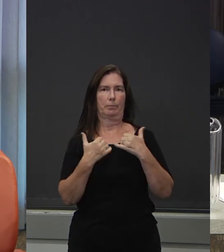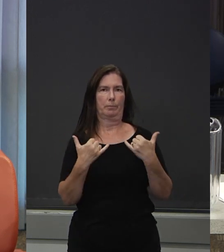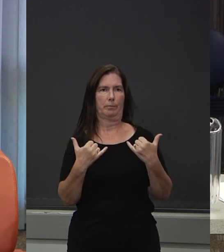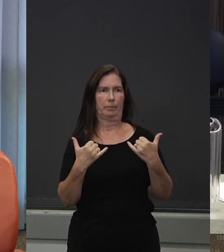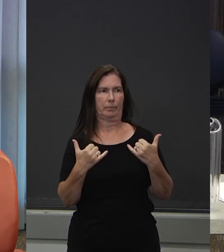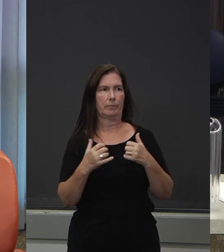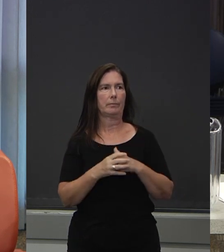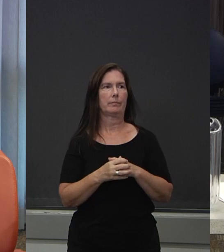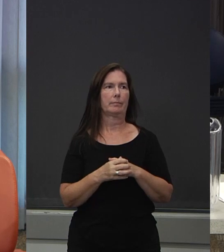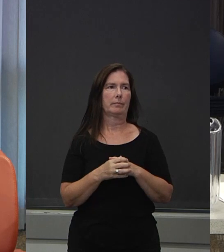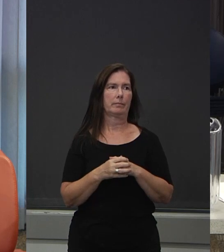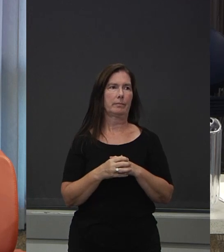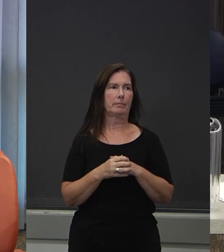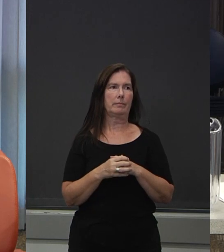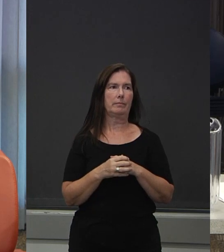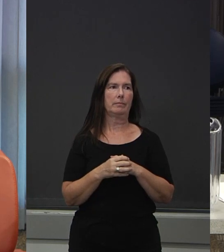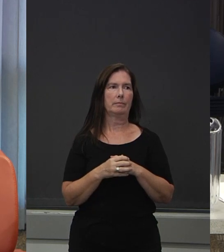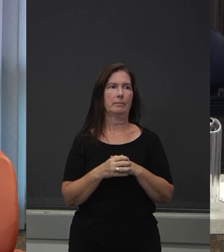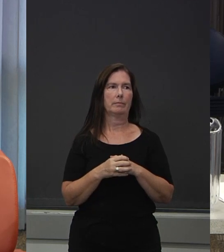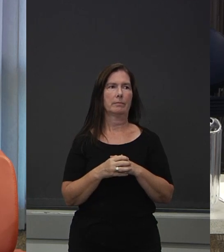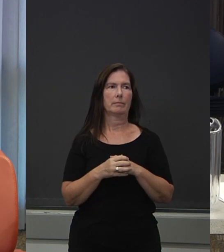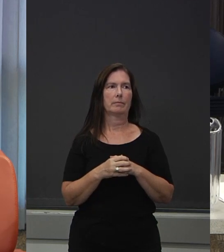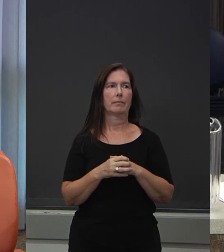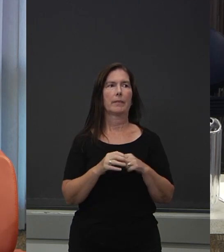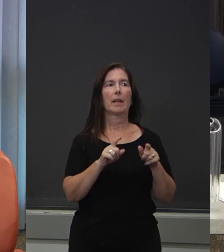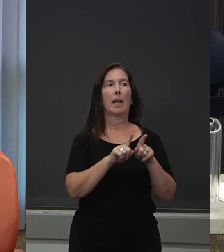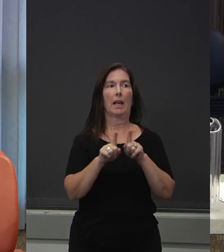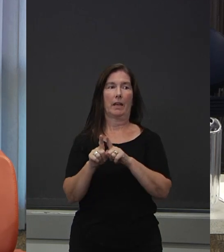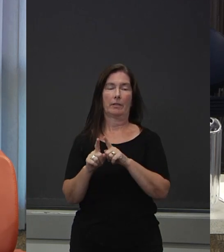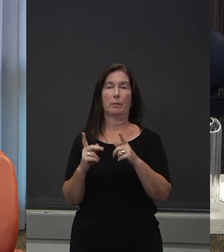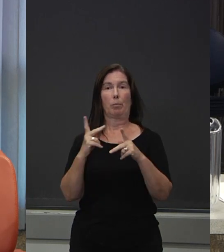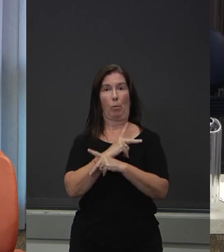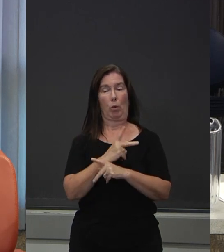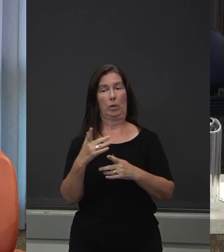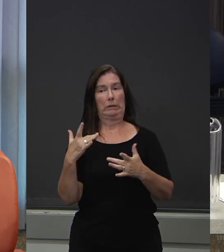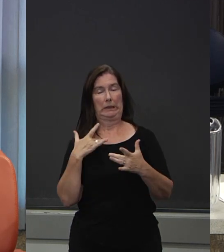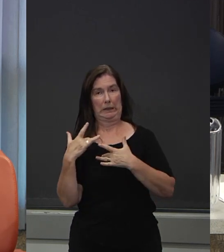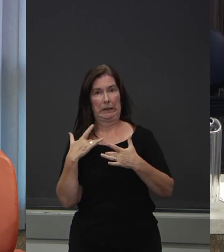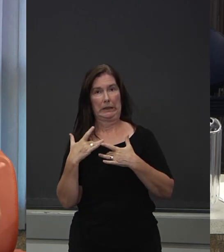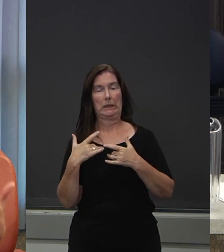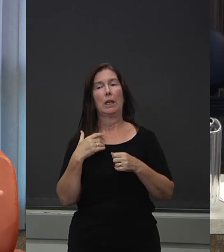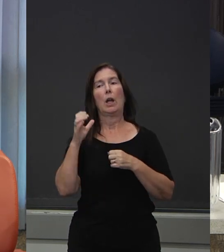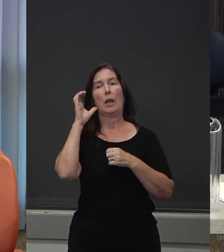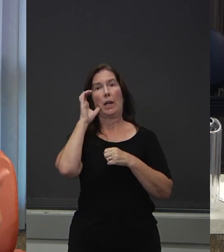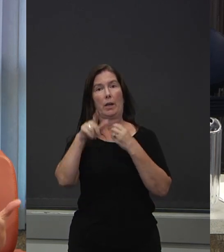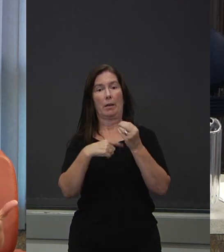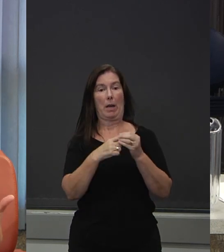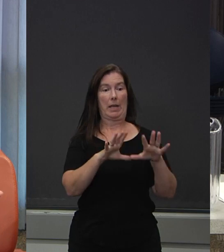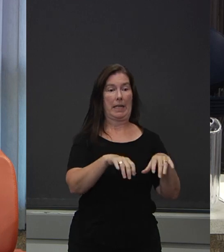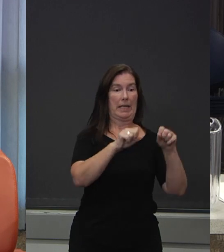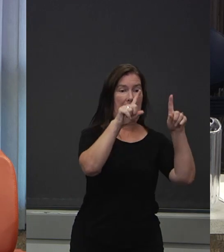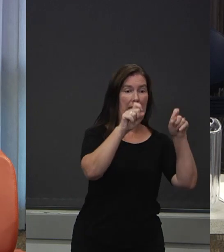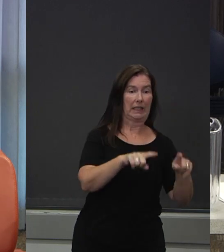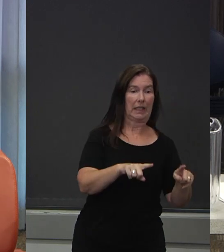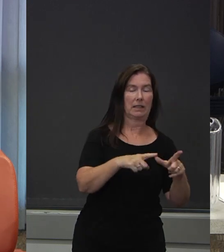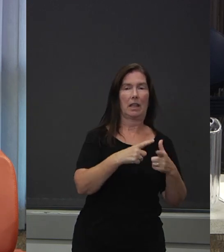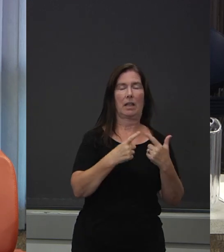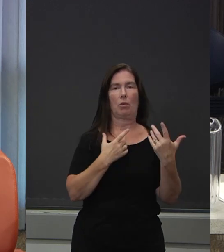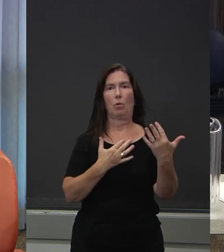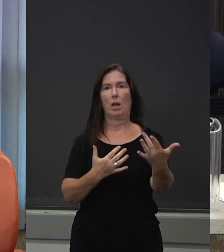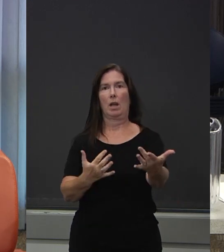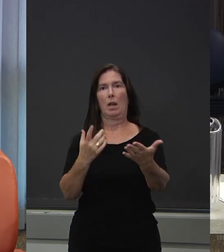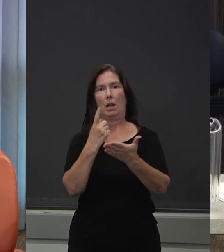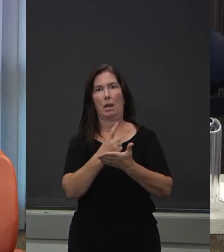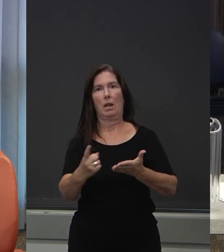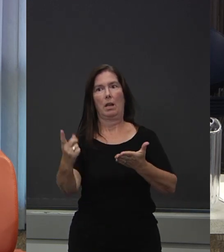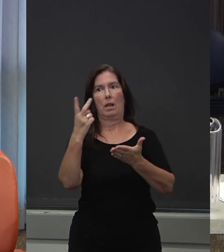increasingly difficult to find. Even more concerning, we're hearing about longer and longer turnaround times across